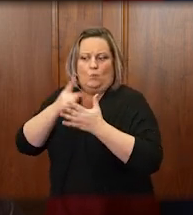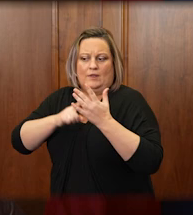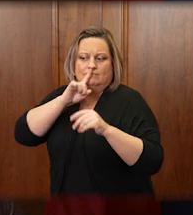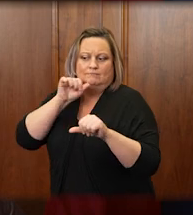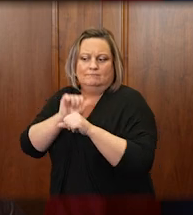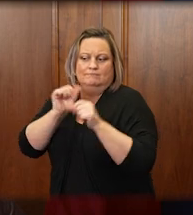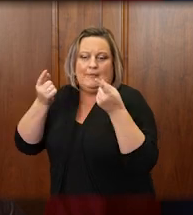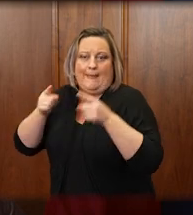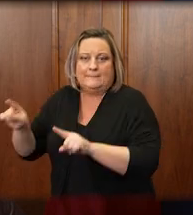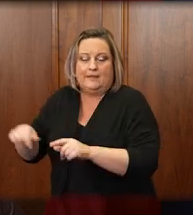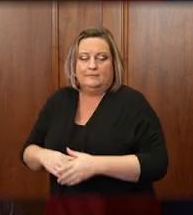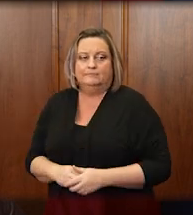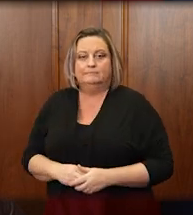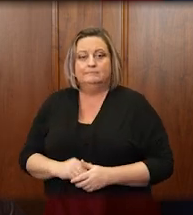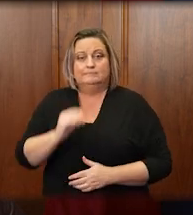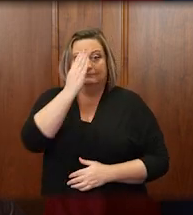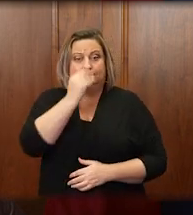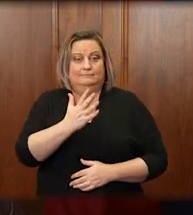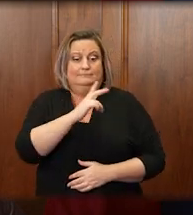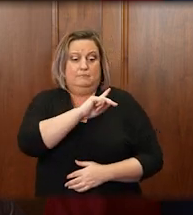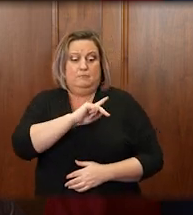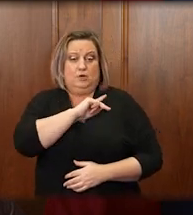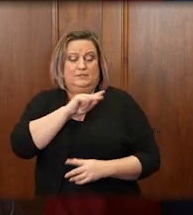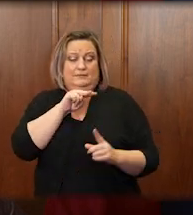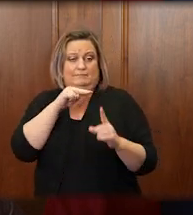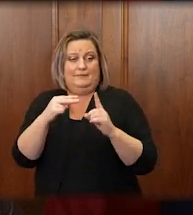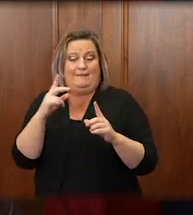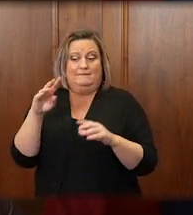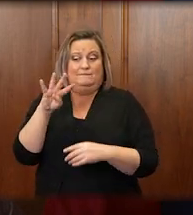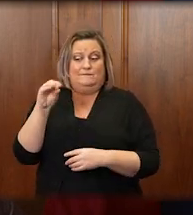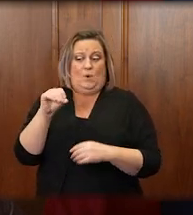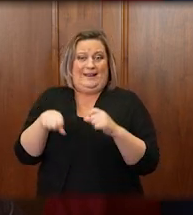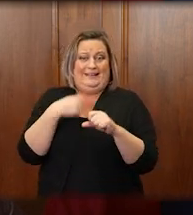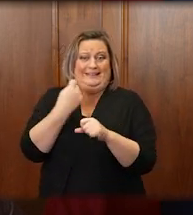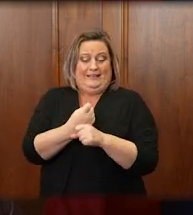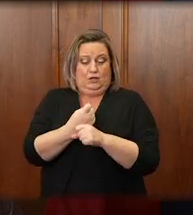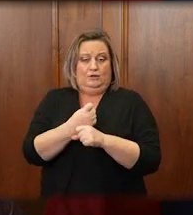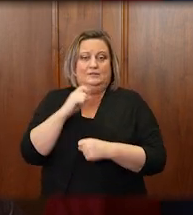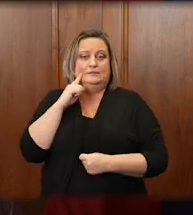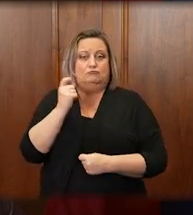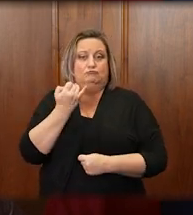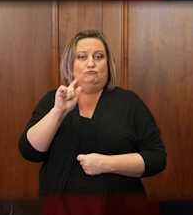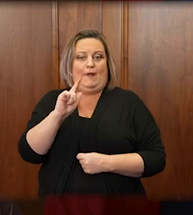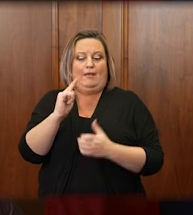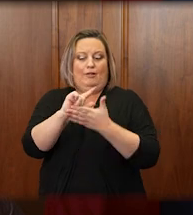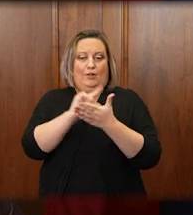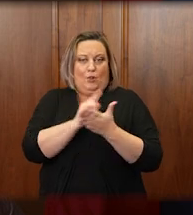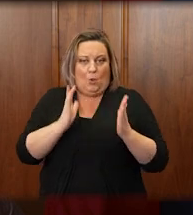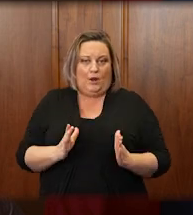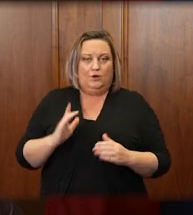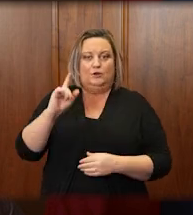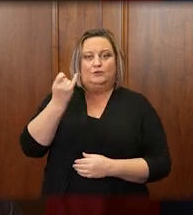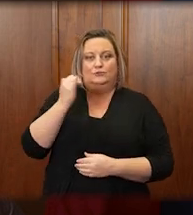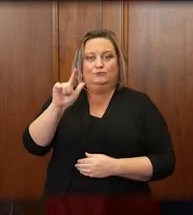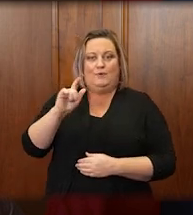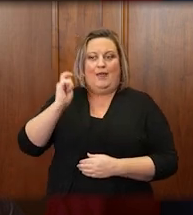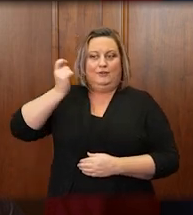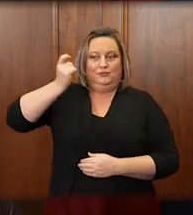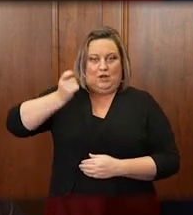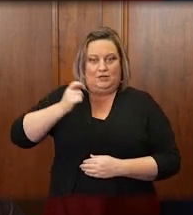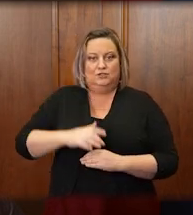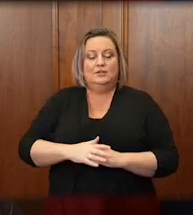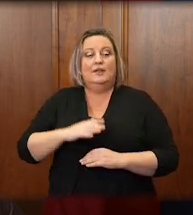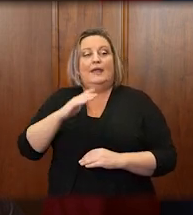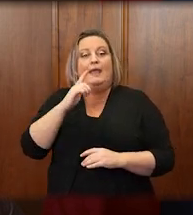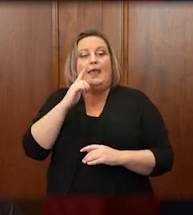I can tell you from a personal standpoint that after over 40 years as a trial lawyer, trial judge, a Supreme Court justice,